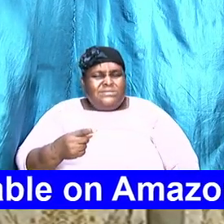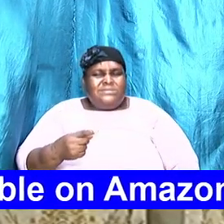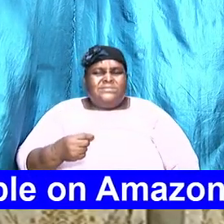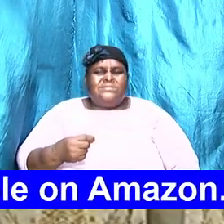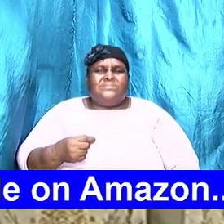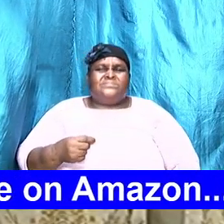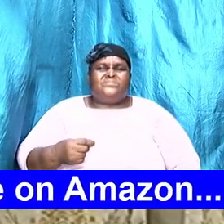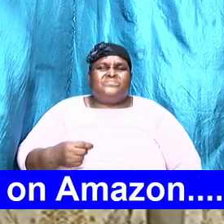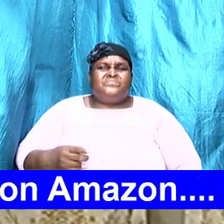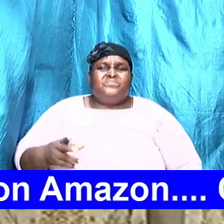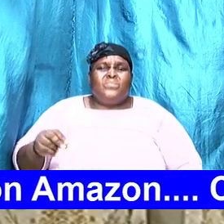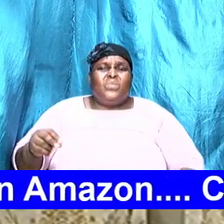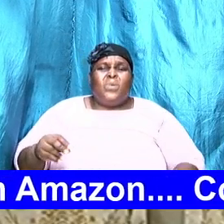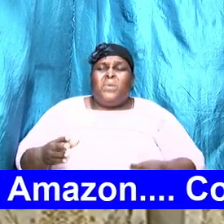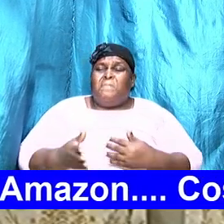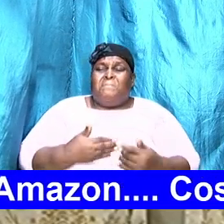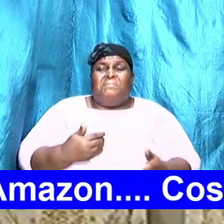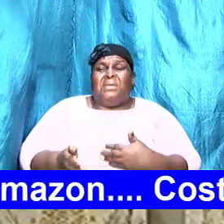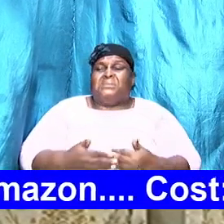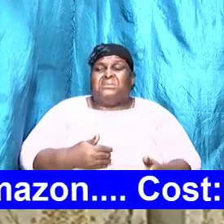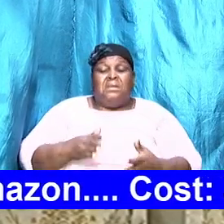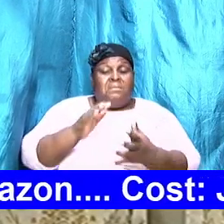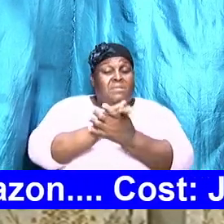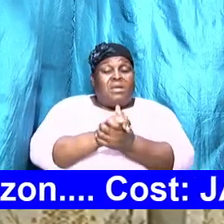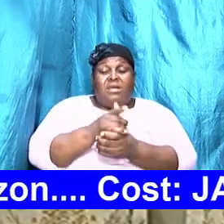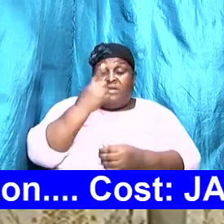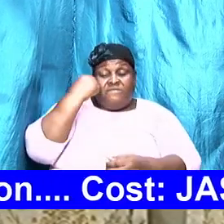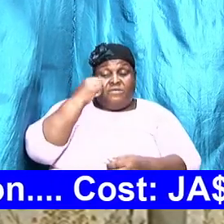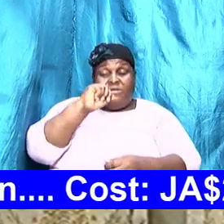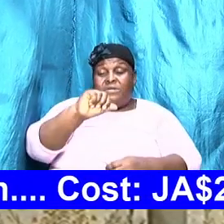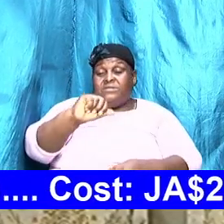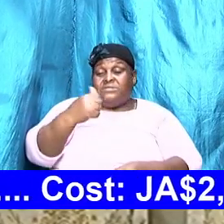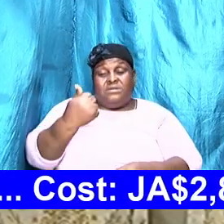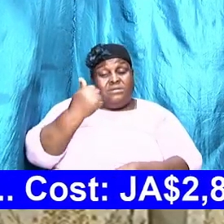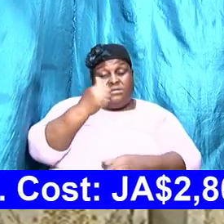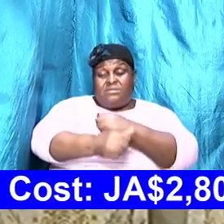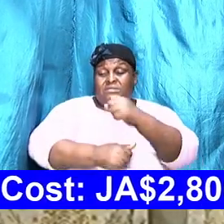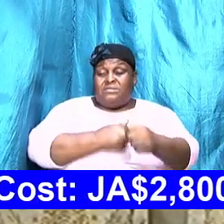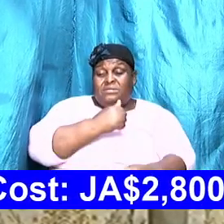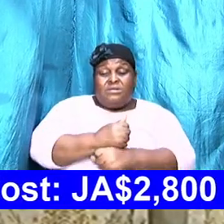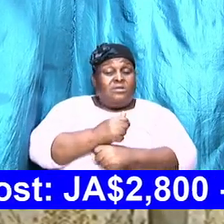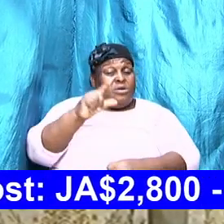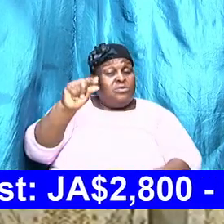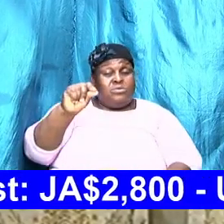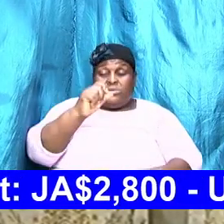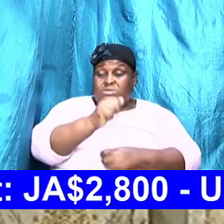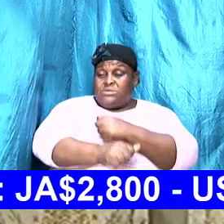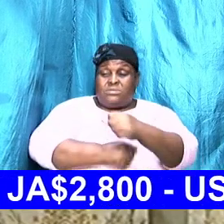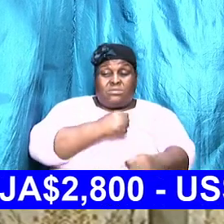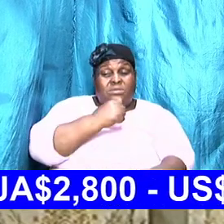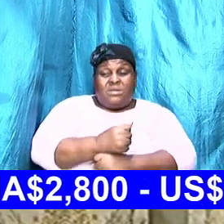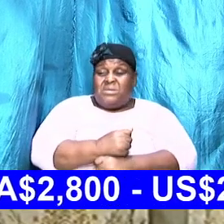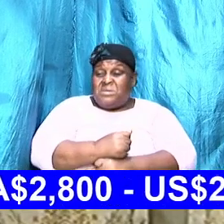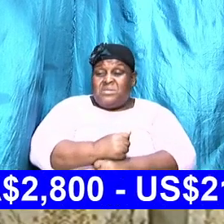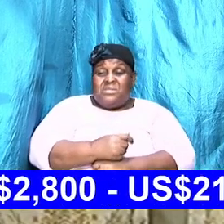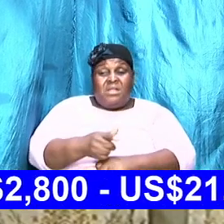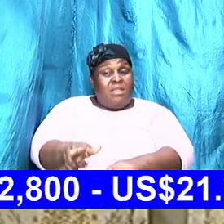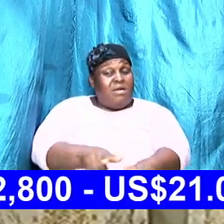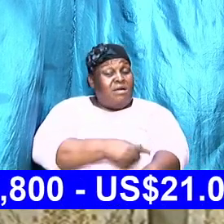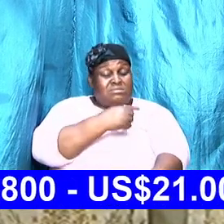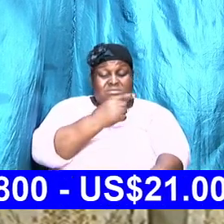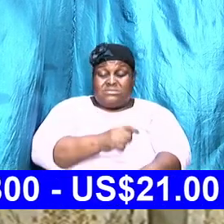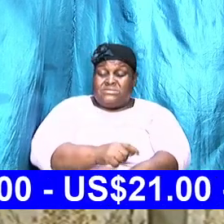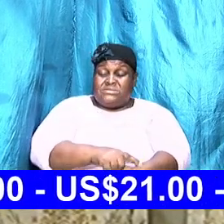And it doesn't matter that we are married for 10 years or 20. The length of time I have